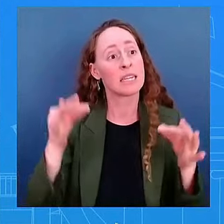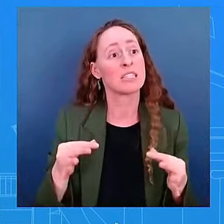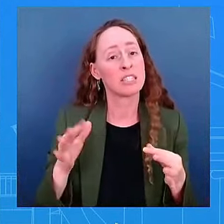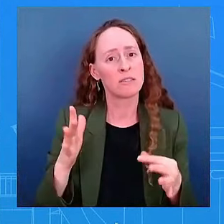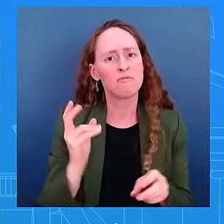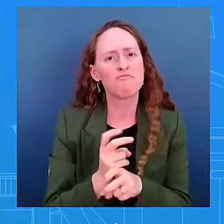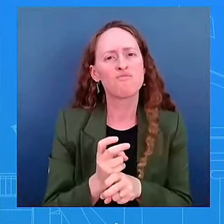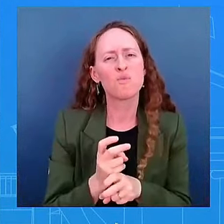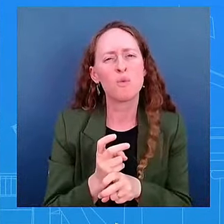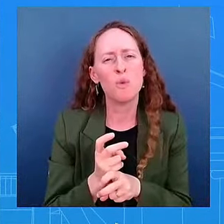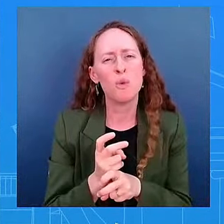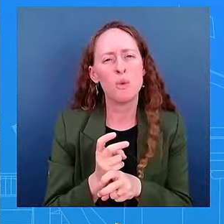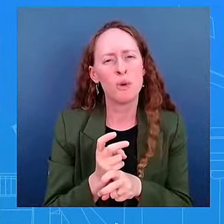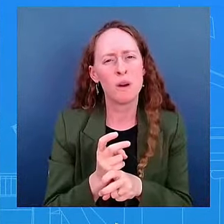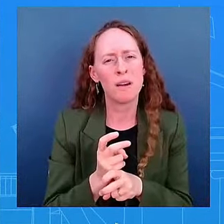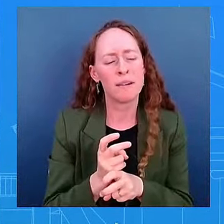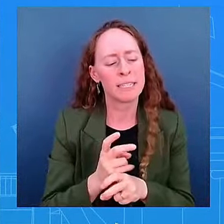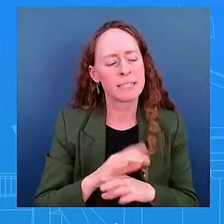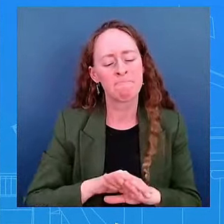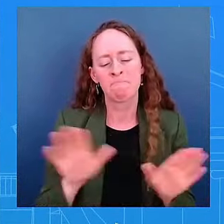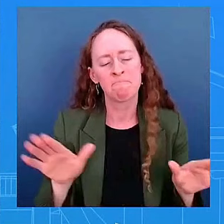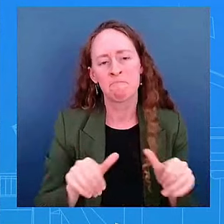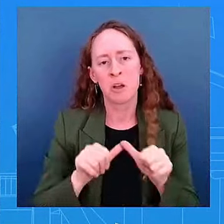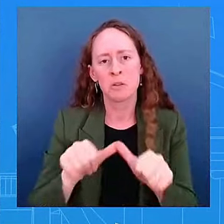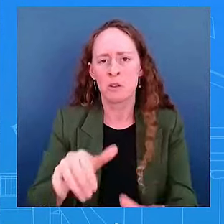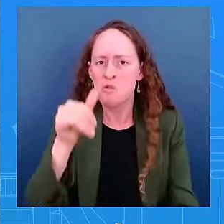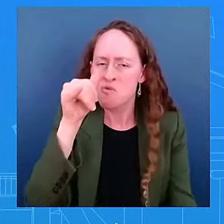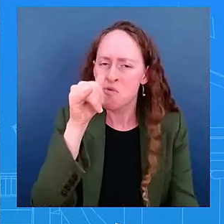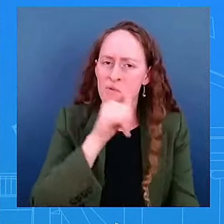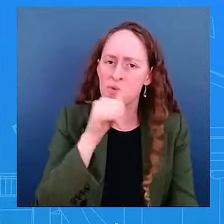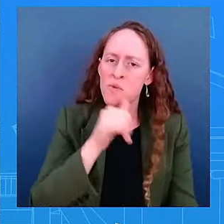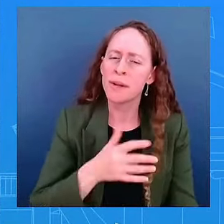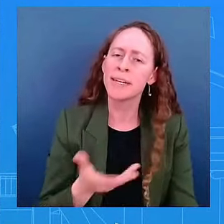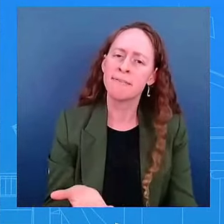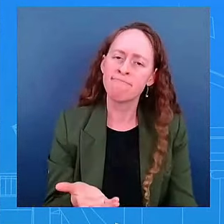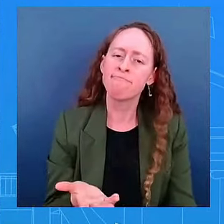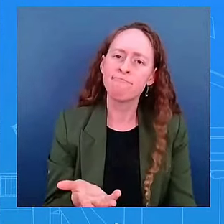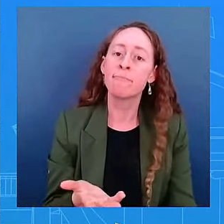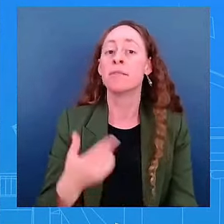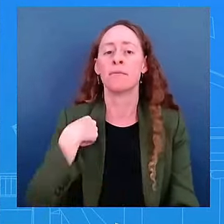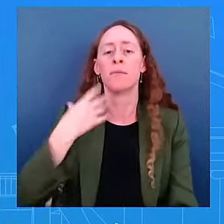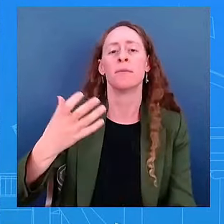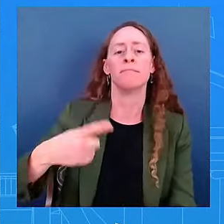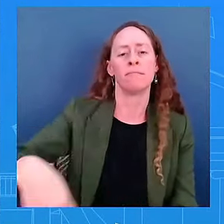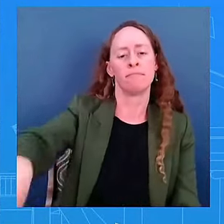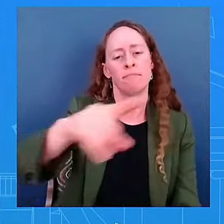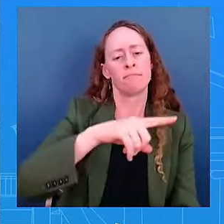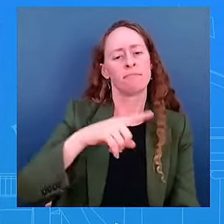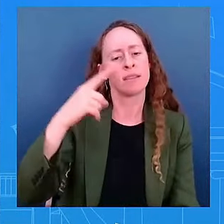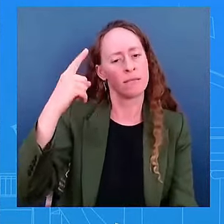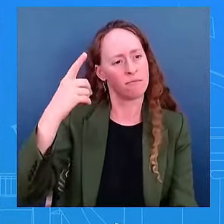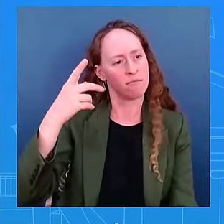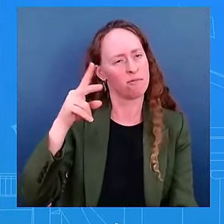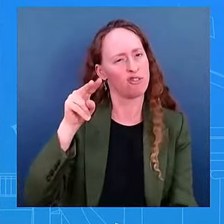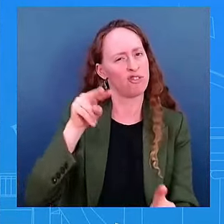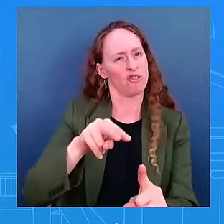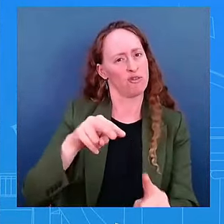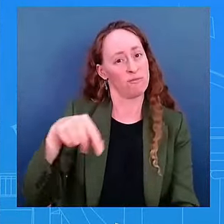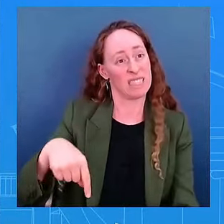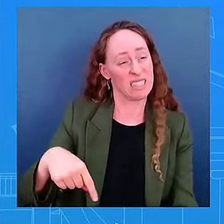It is not. And as all you have you all reported, it is historic. It is unusual. This is not the norm.